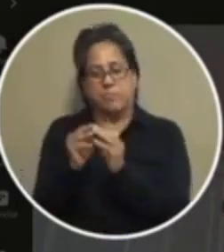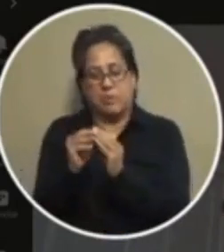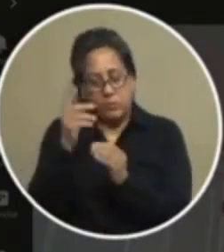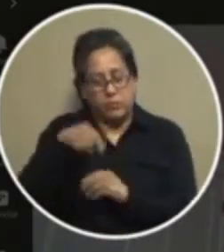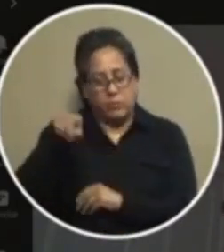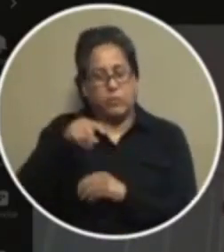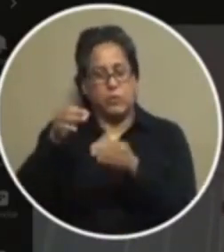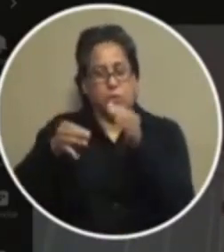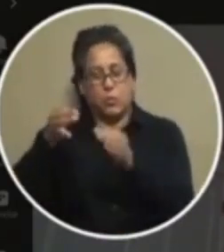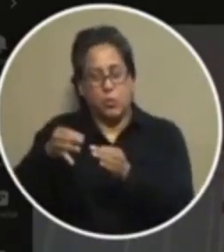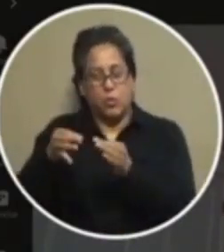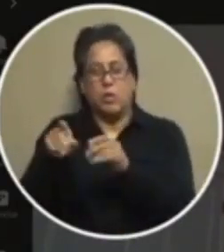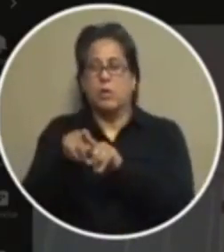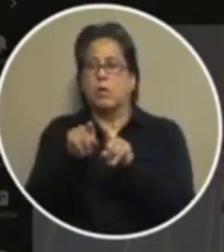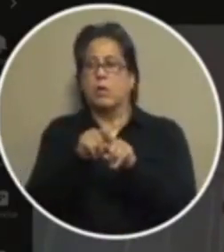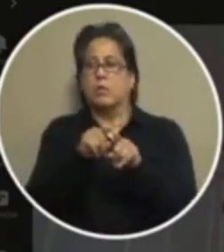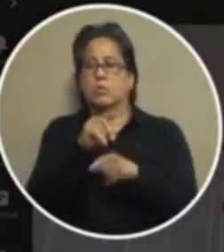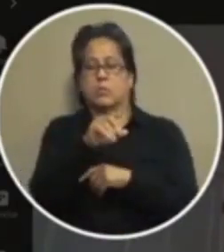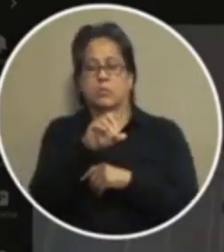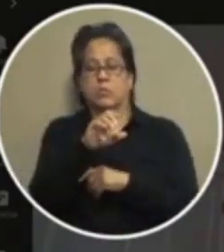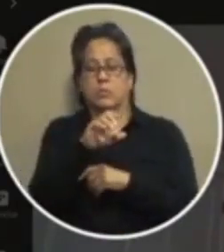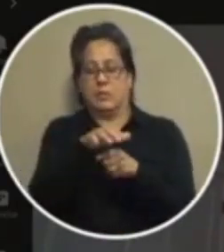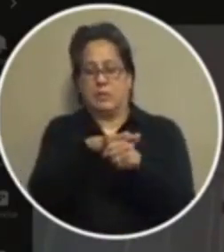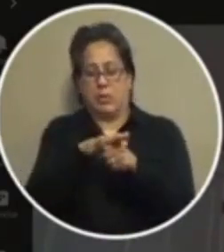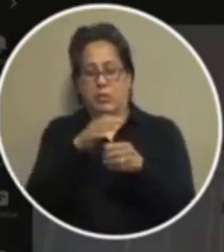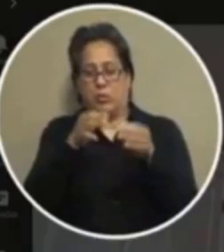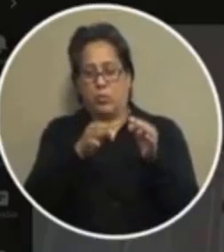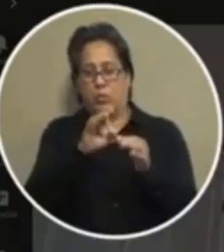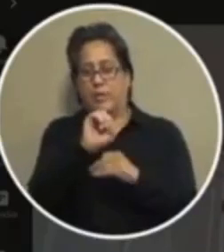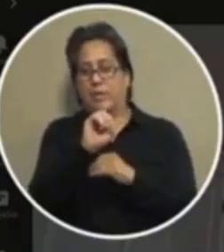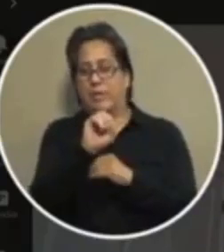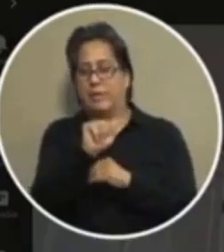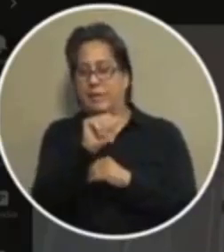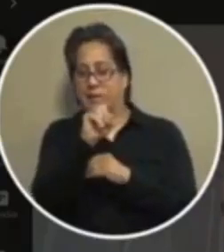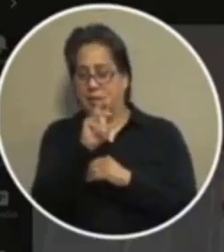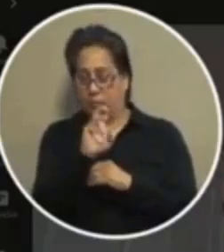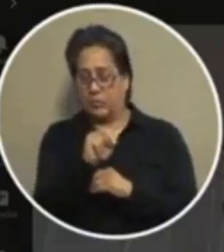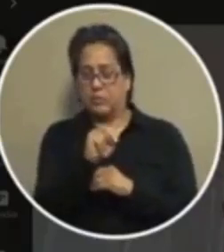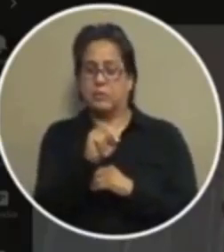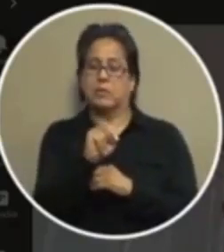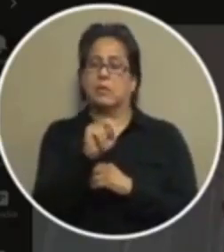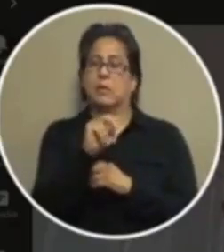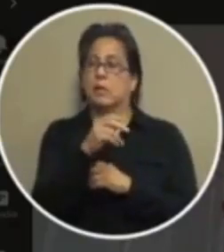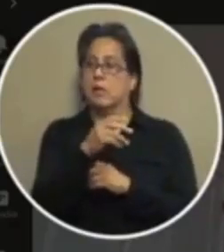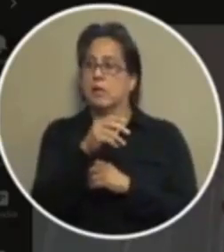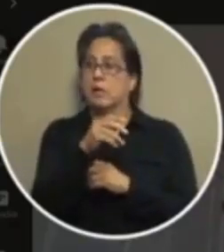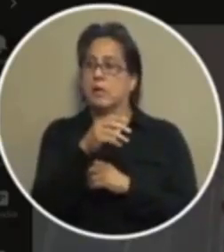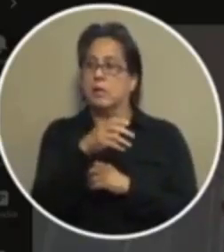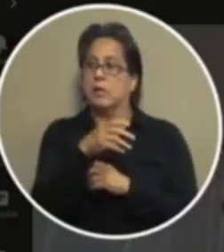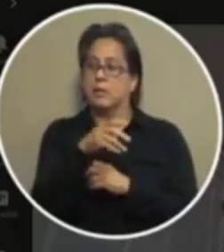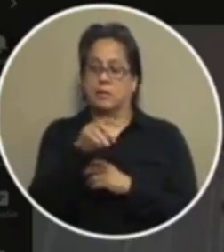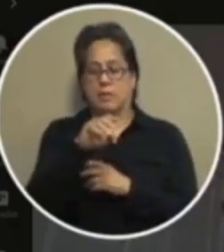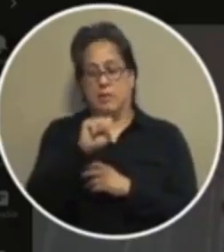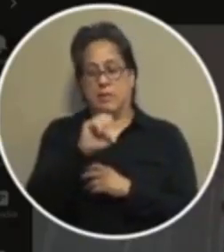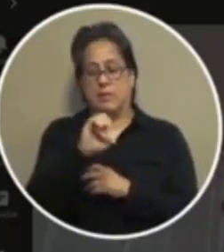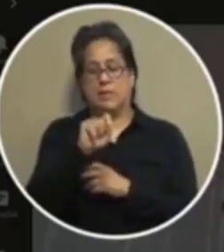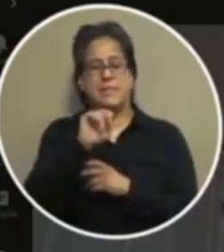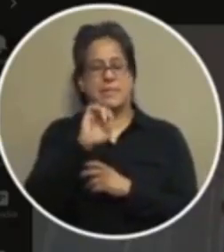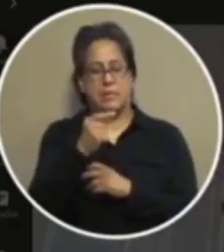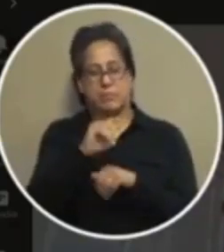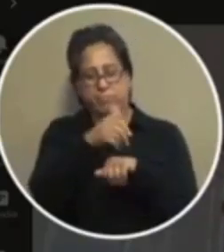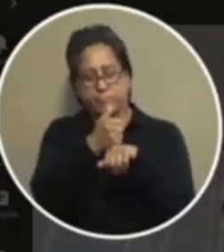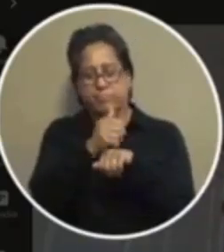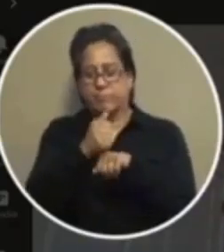and in conjunction with county court administration which would uh be dealing with uh settings and things like that